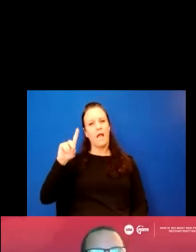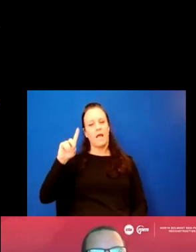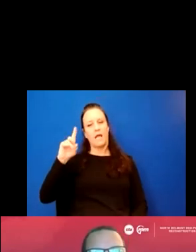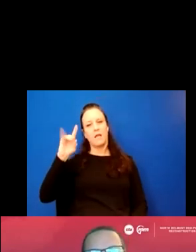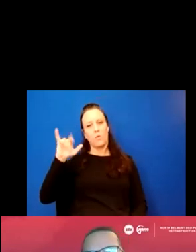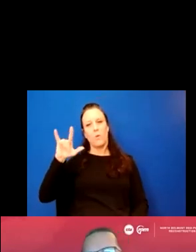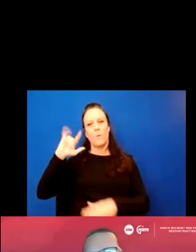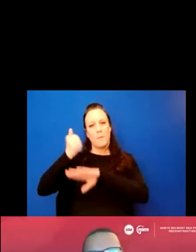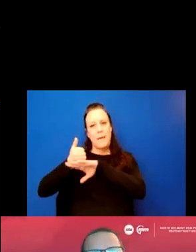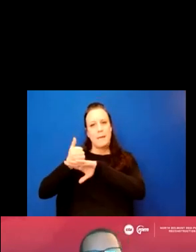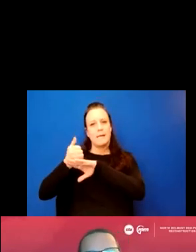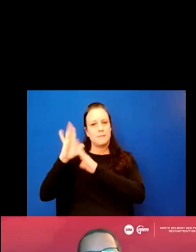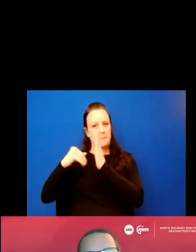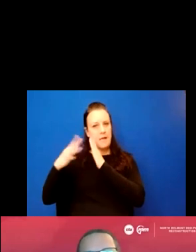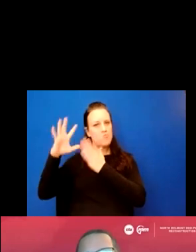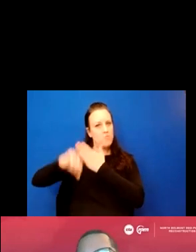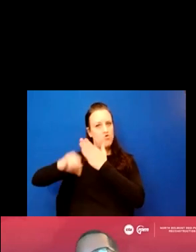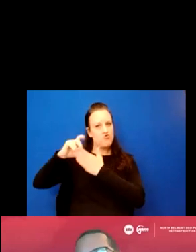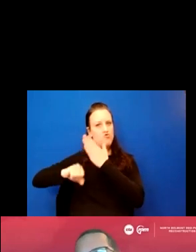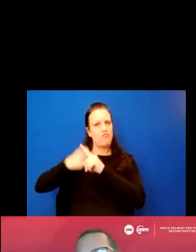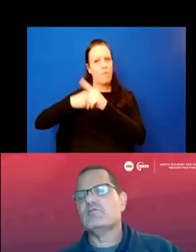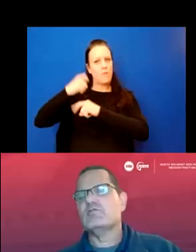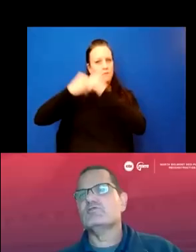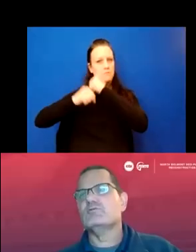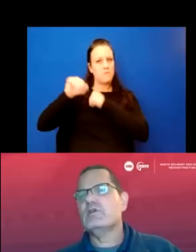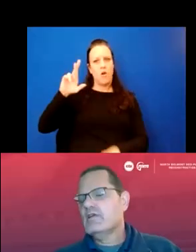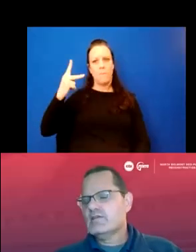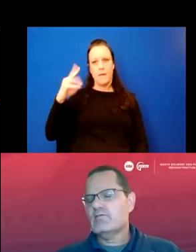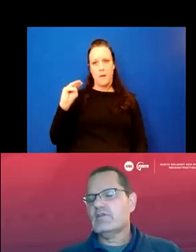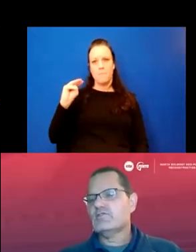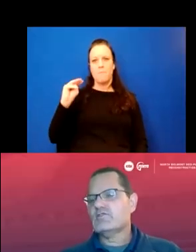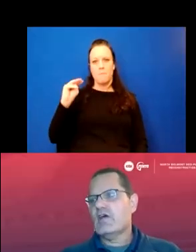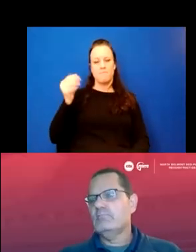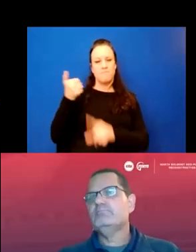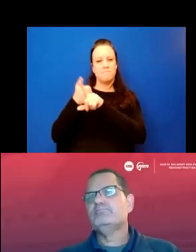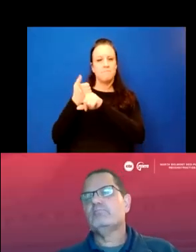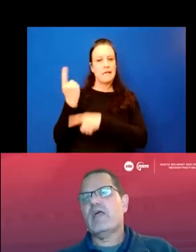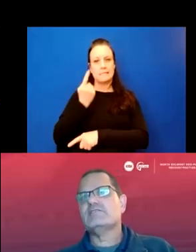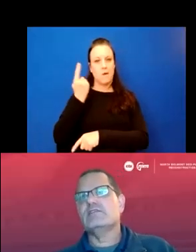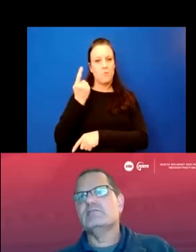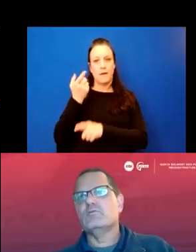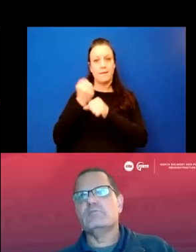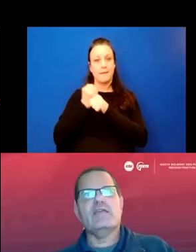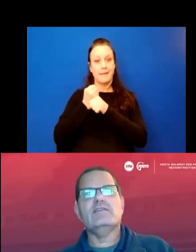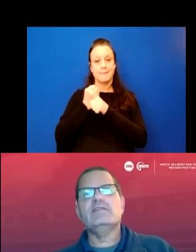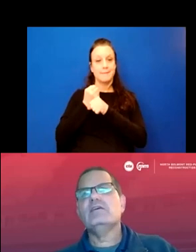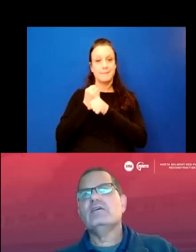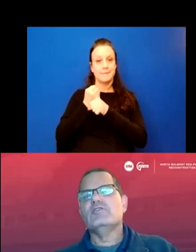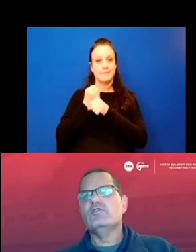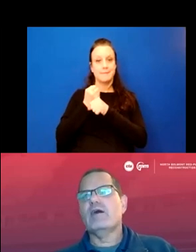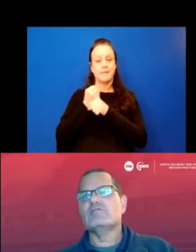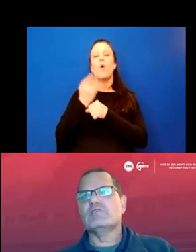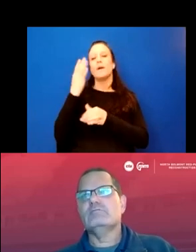it, from the structure in our B and our BM structure. Um, somebody gets, somebody gets, uh, blasted and repainted